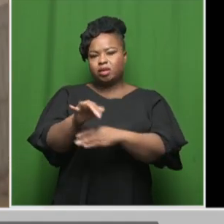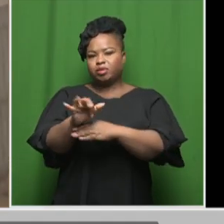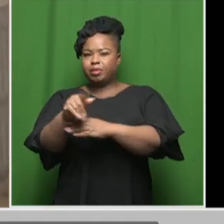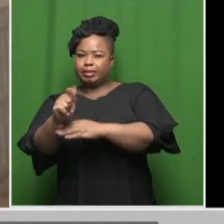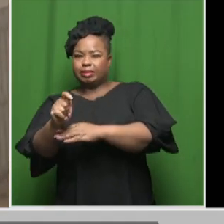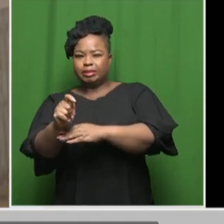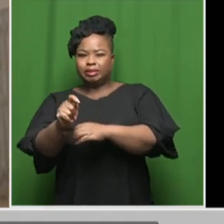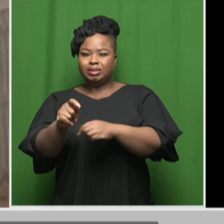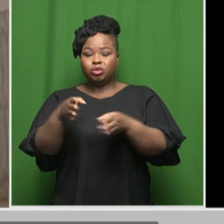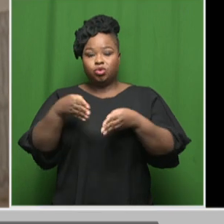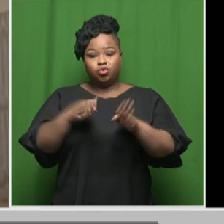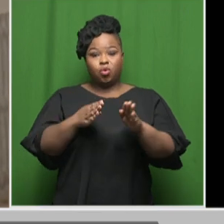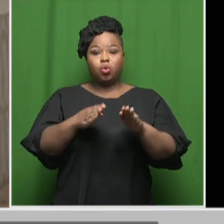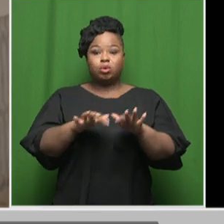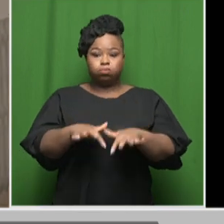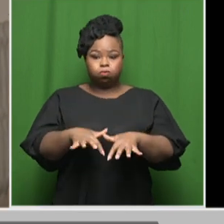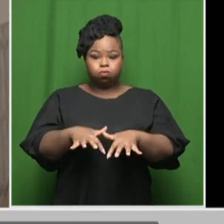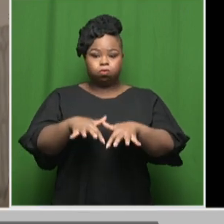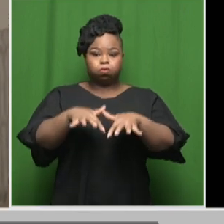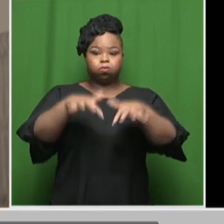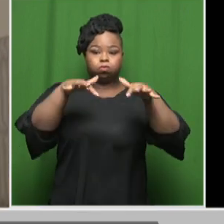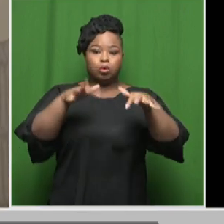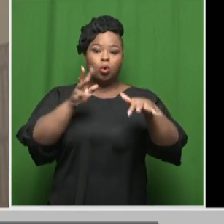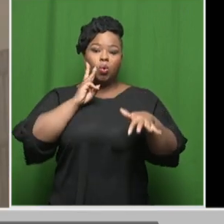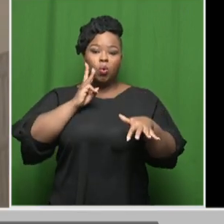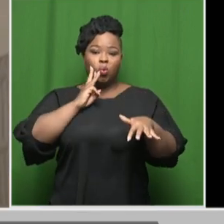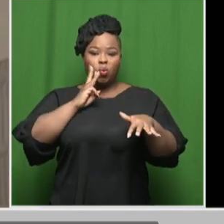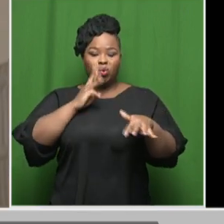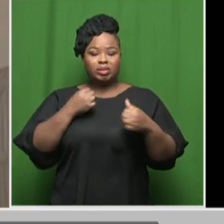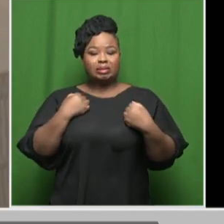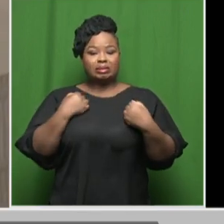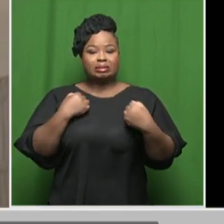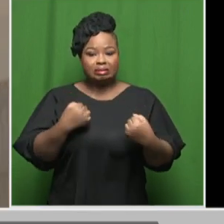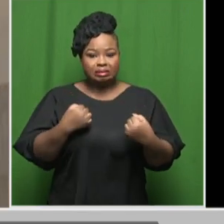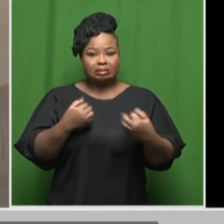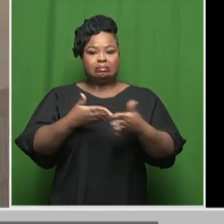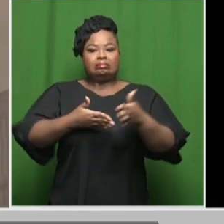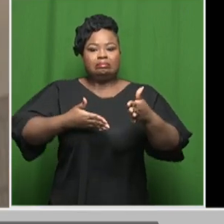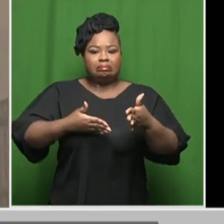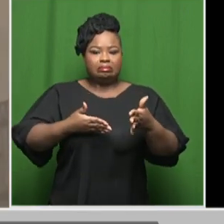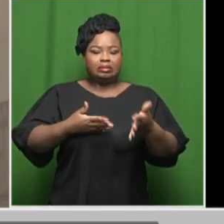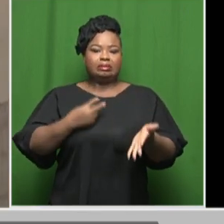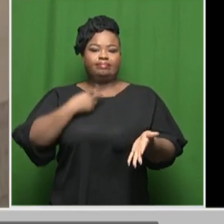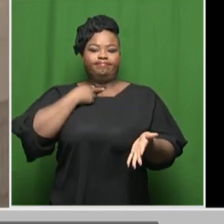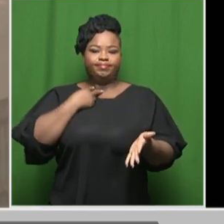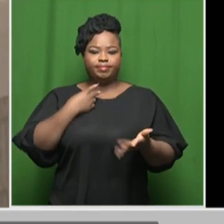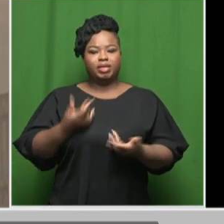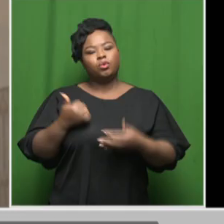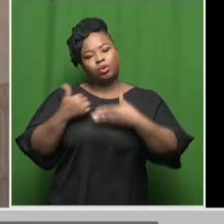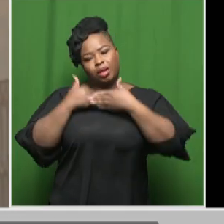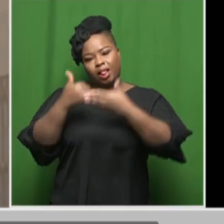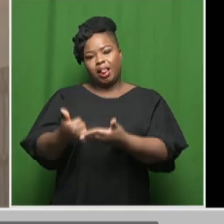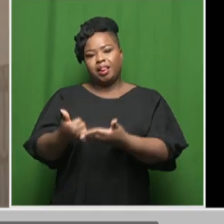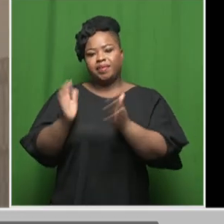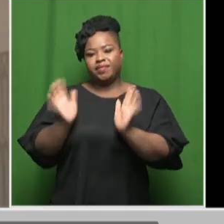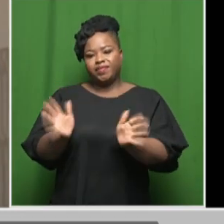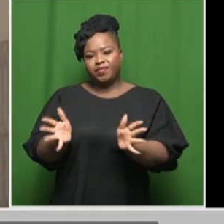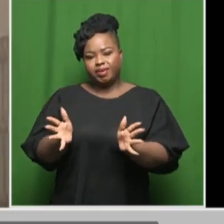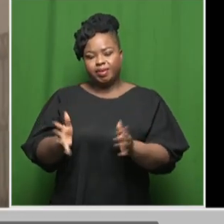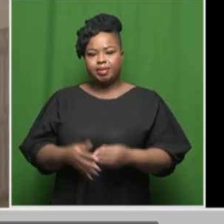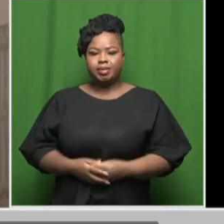where the road was flooded, where also motorists, some of the motorists were trapped, we managed to assist those motorists.